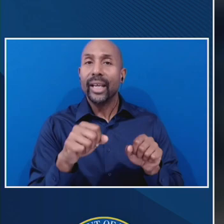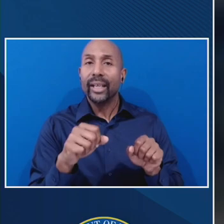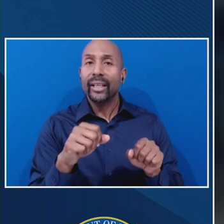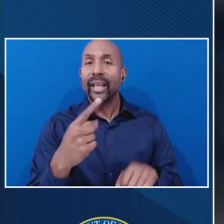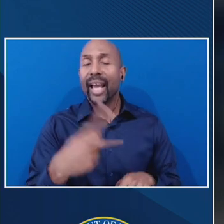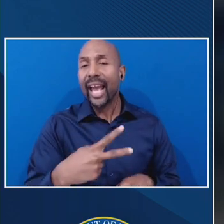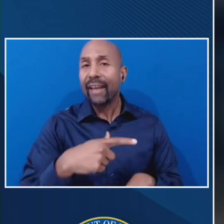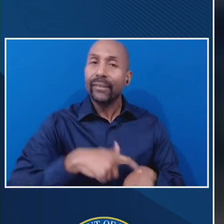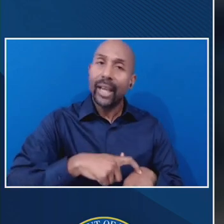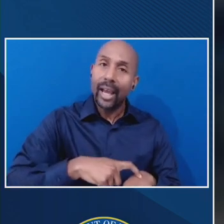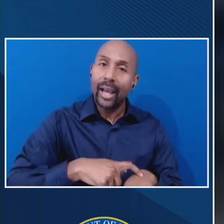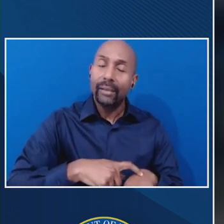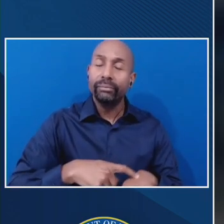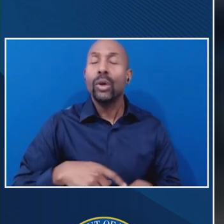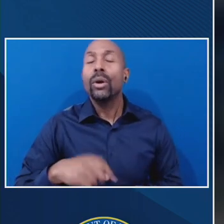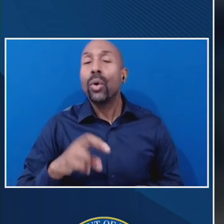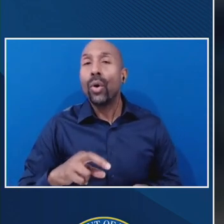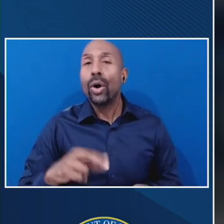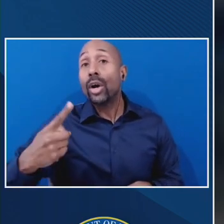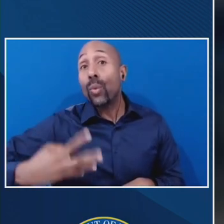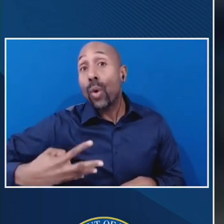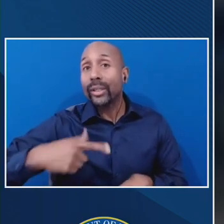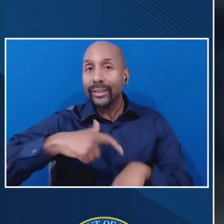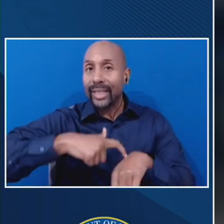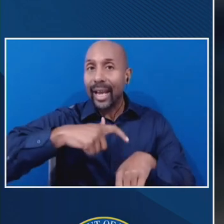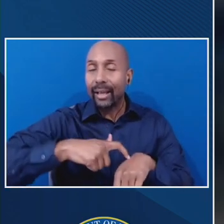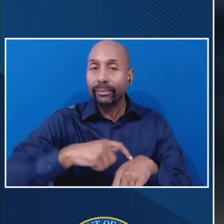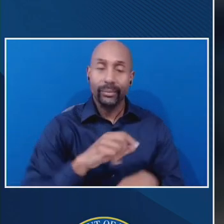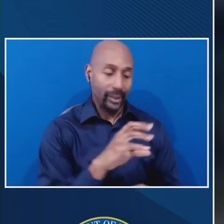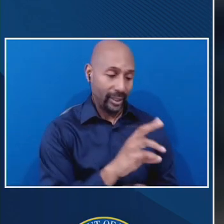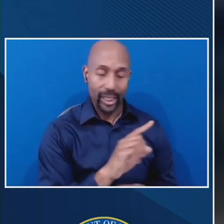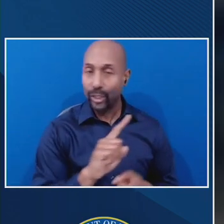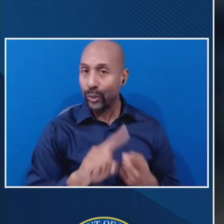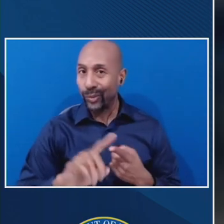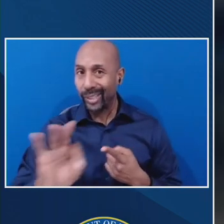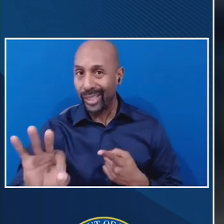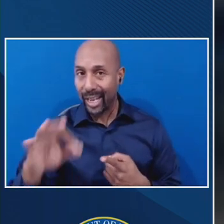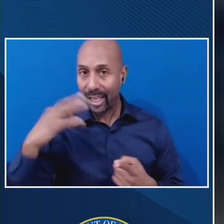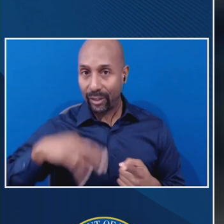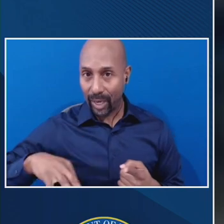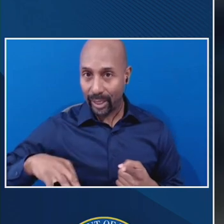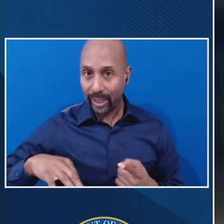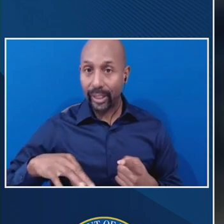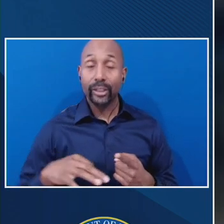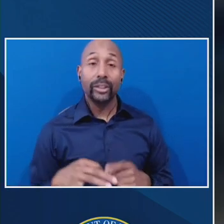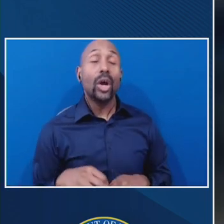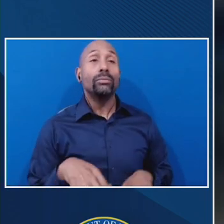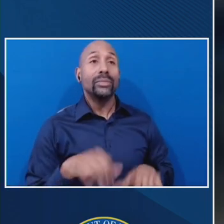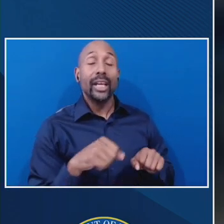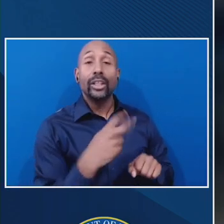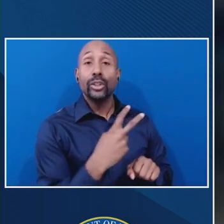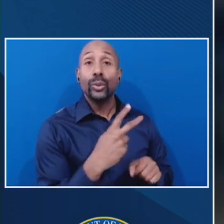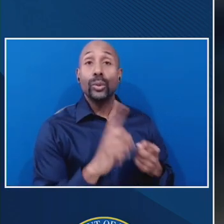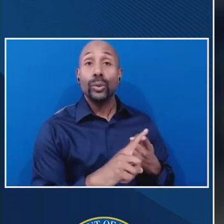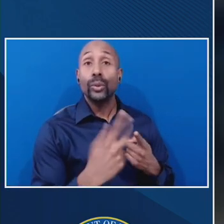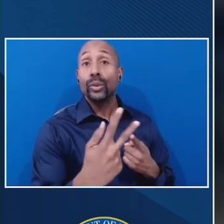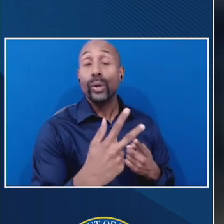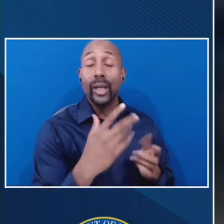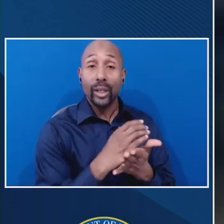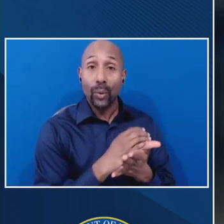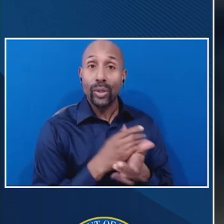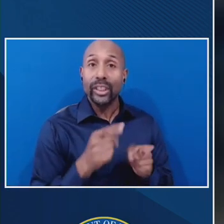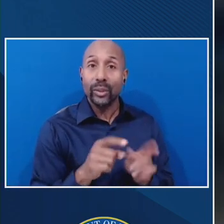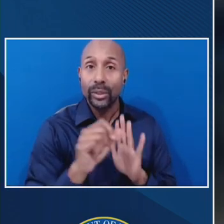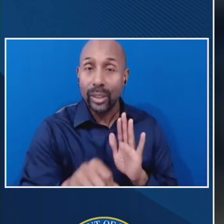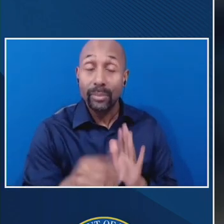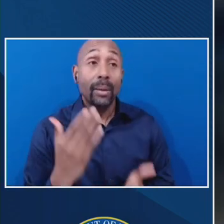so the way it works now is if the student is in two or three courses over the course of the full semester, and they, for some reason, have to drop two of